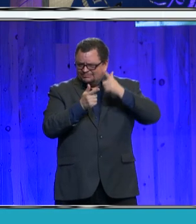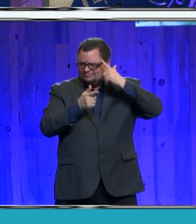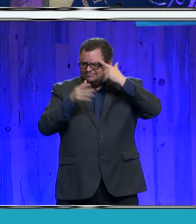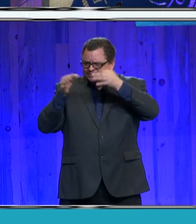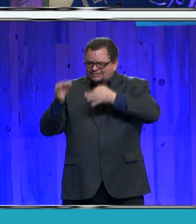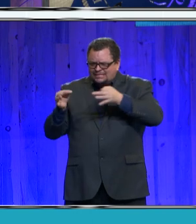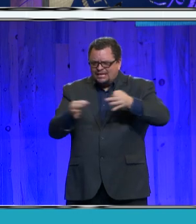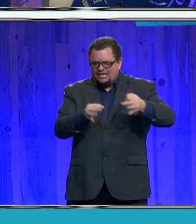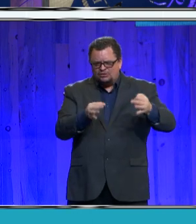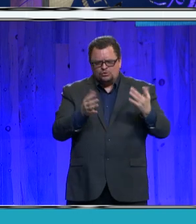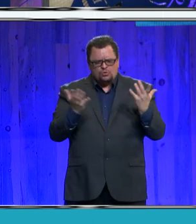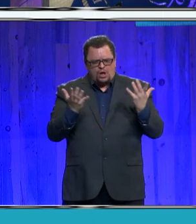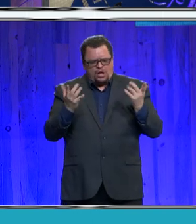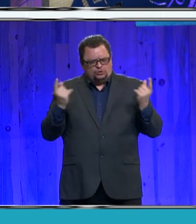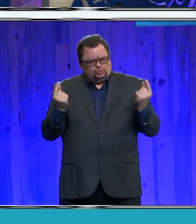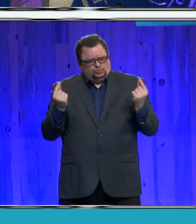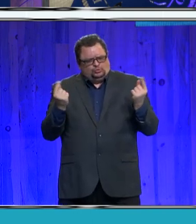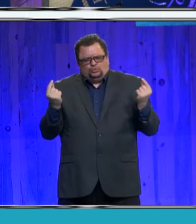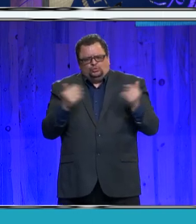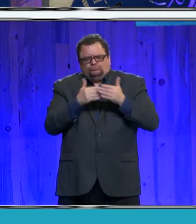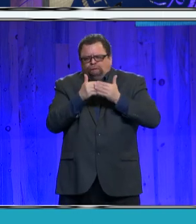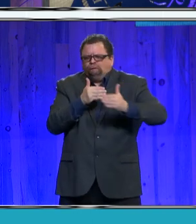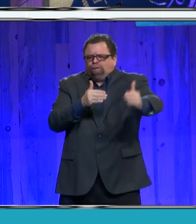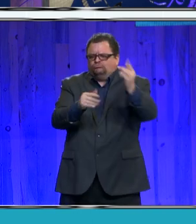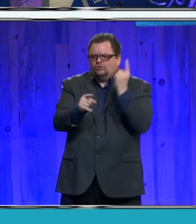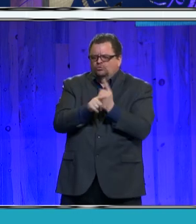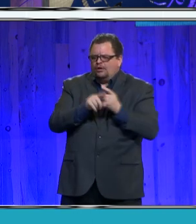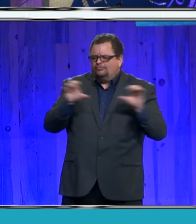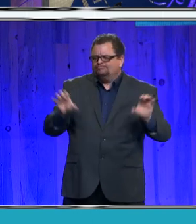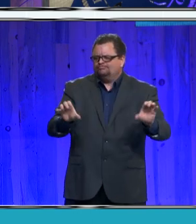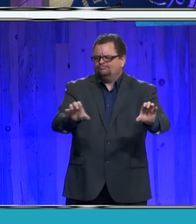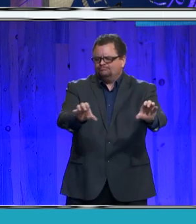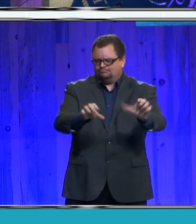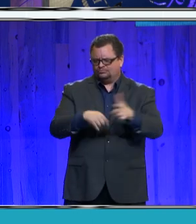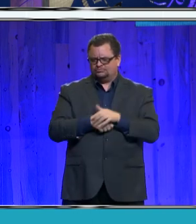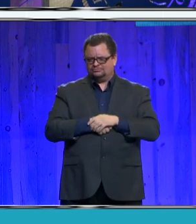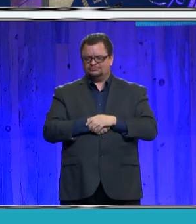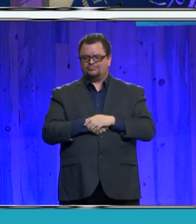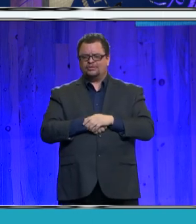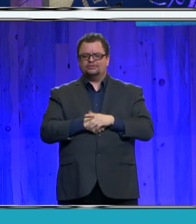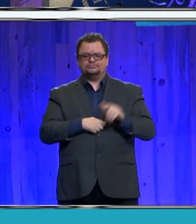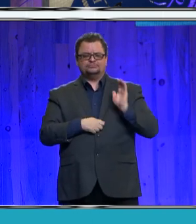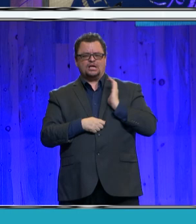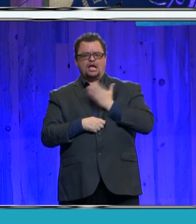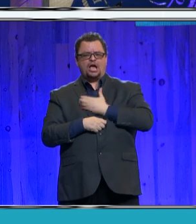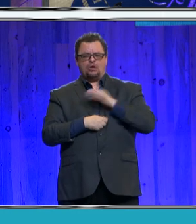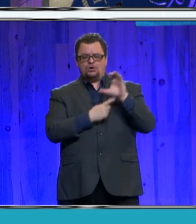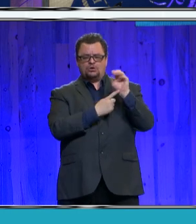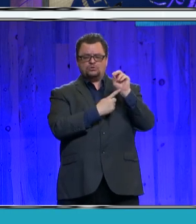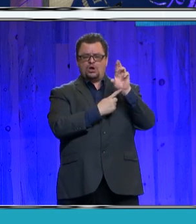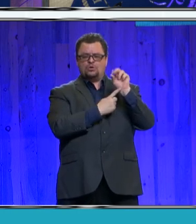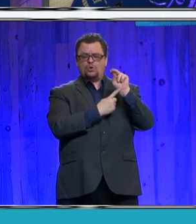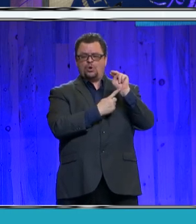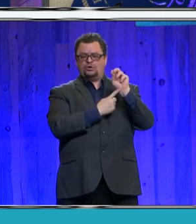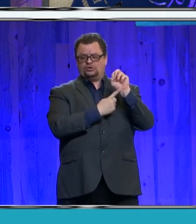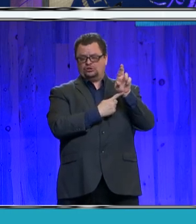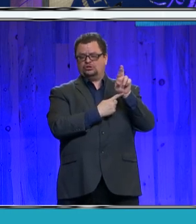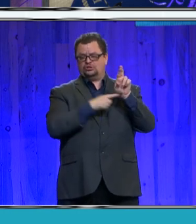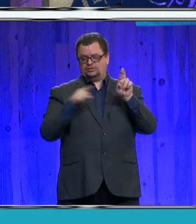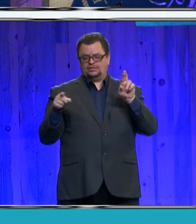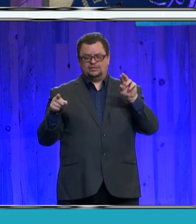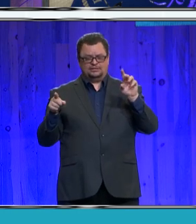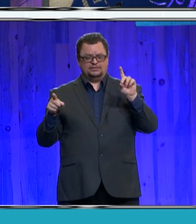And now to our coroner, Dr. Leon Kelly and his team. They've been recognized time and again for their achievements,